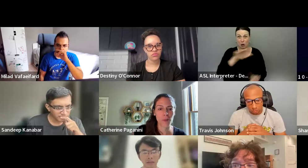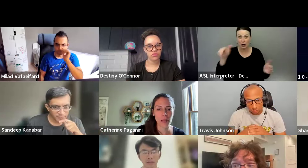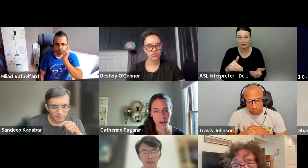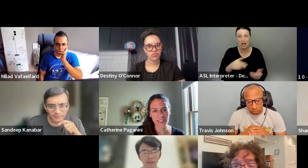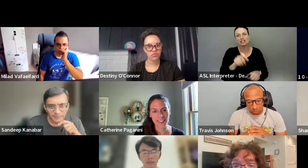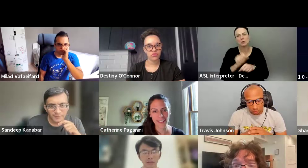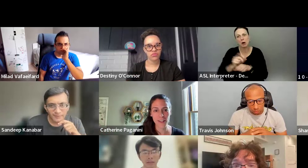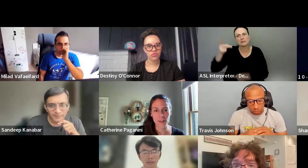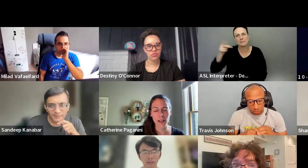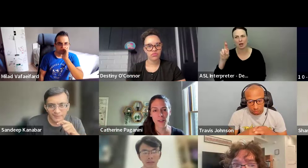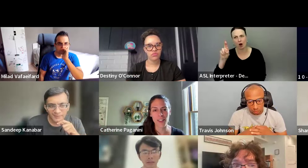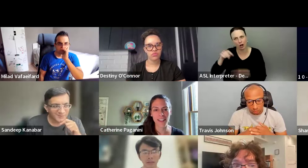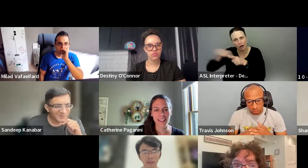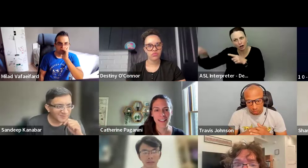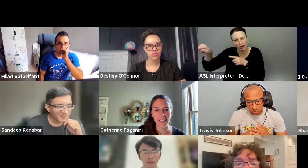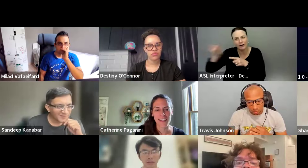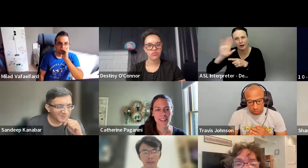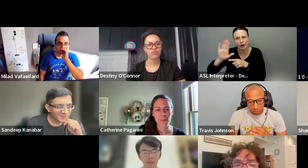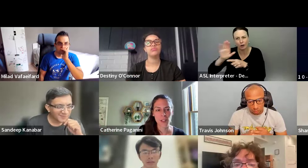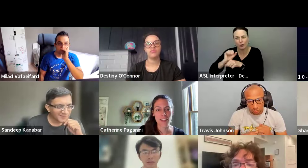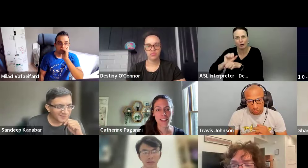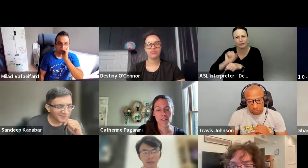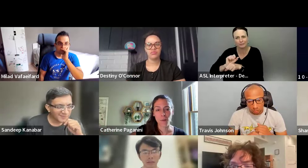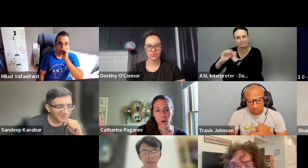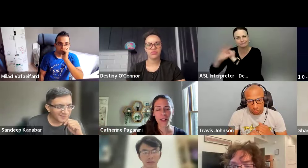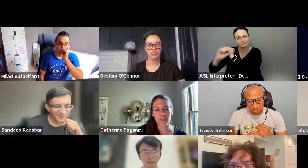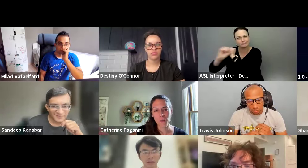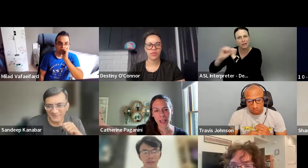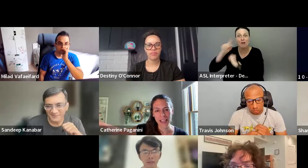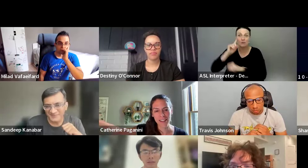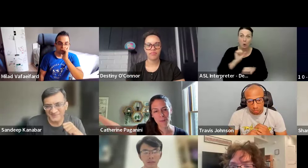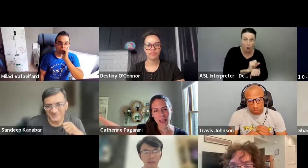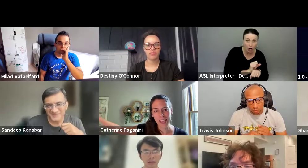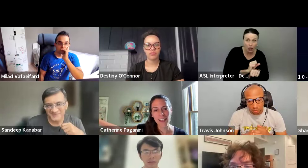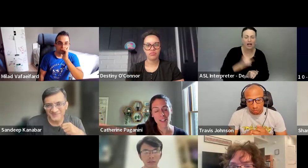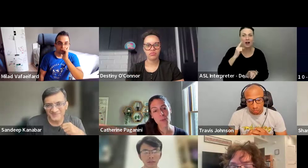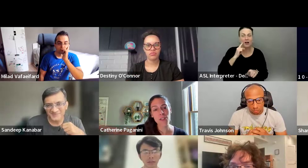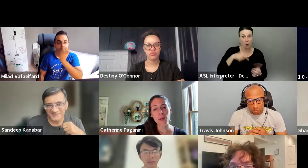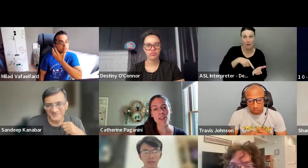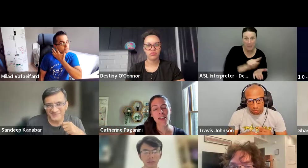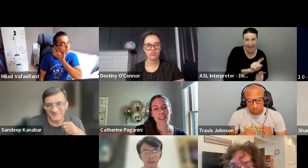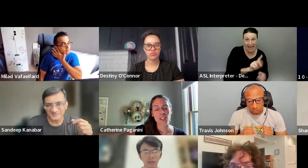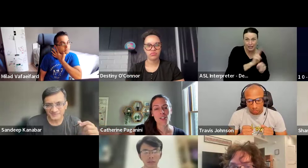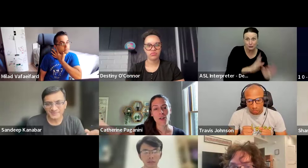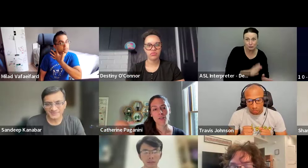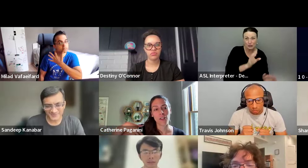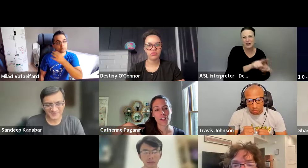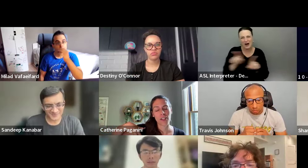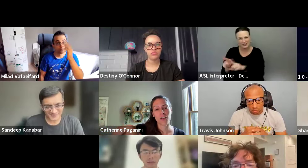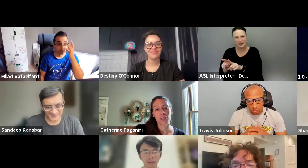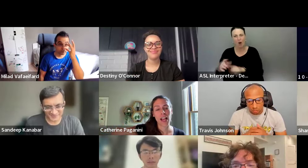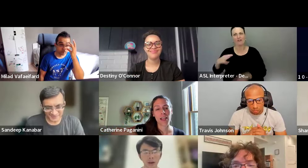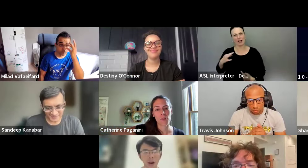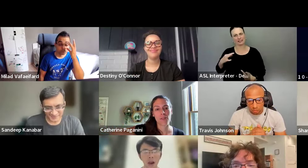So she works in PR. That's her specialty. And, um, she does that for work for paid paying customers, but she's also